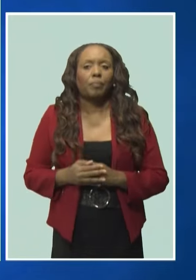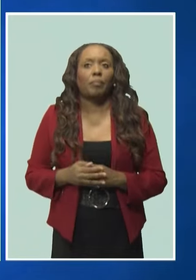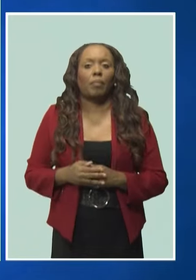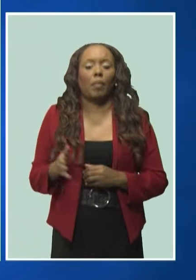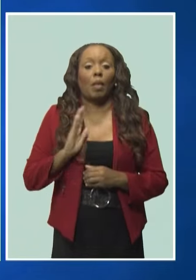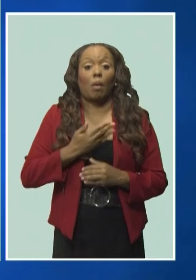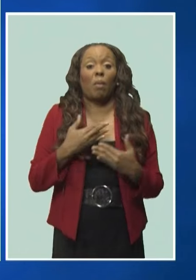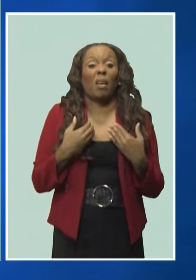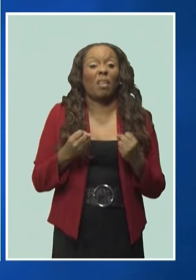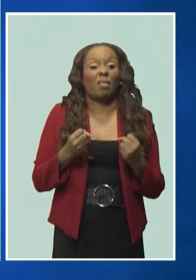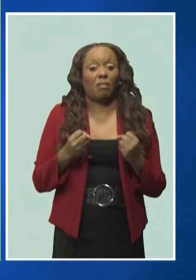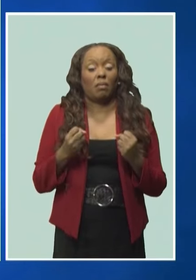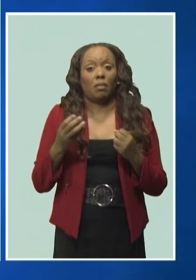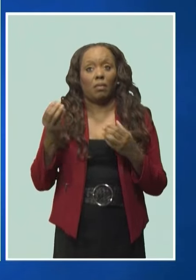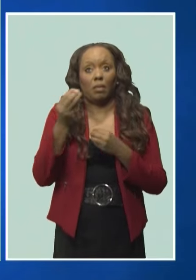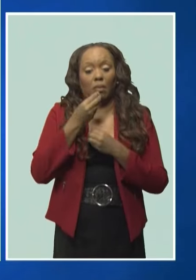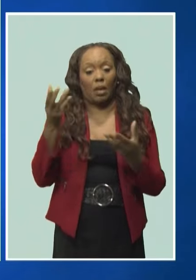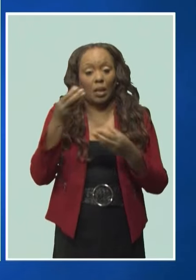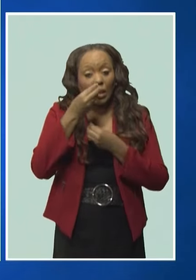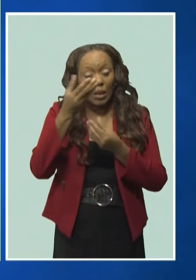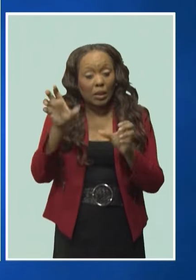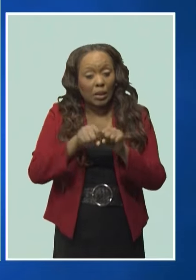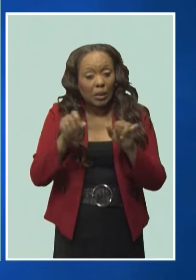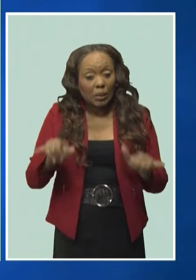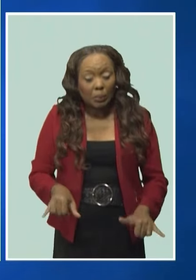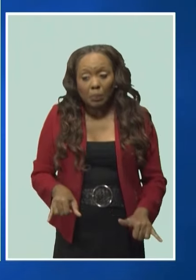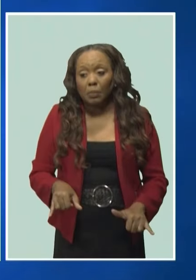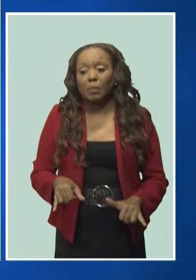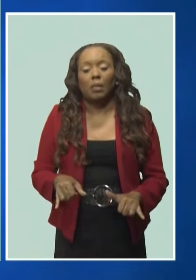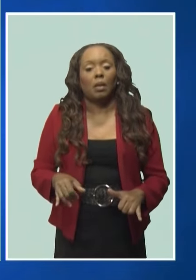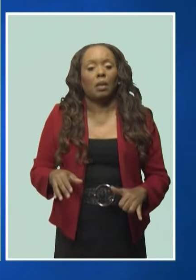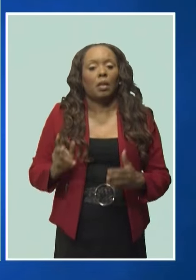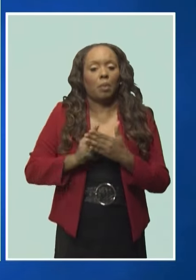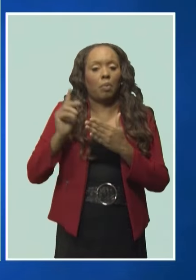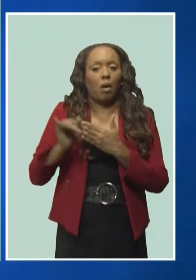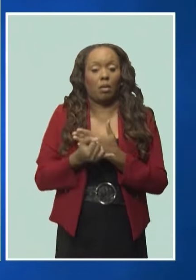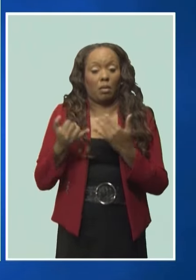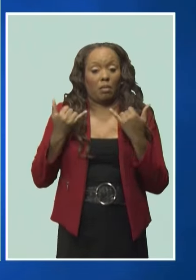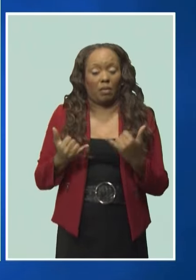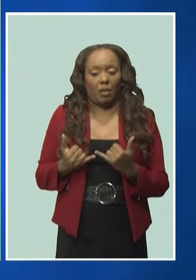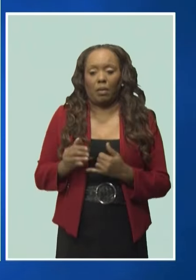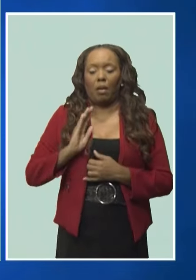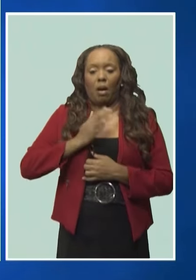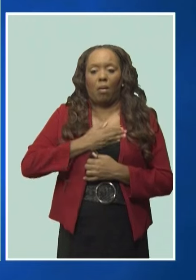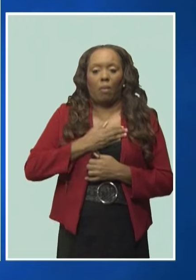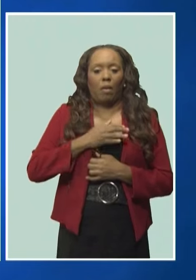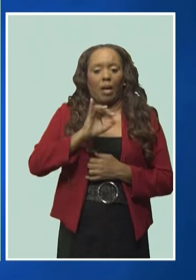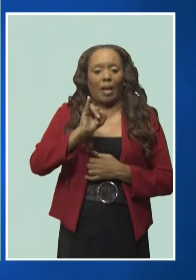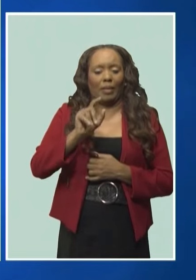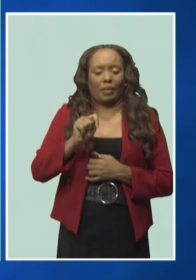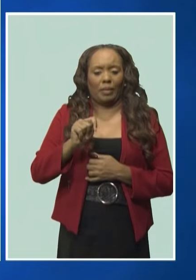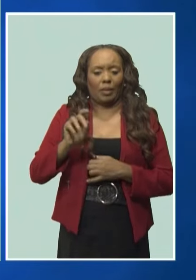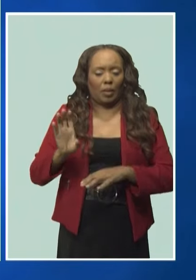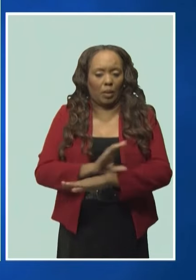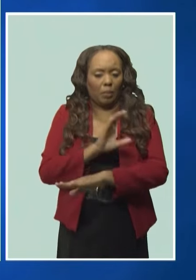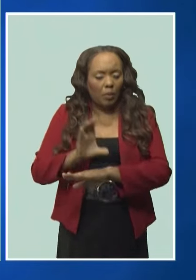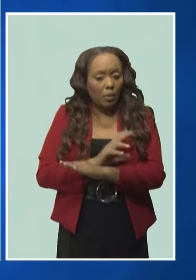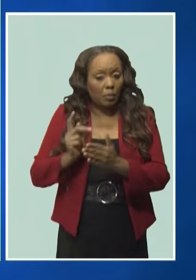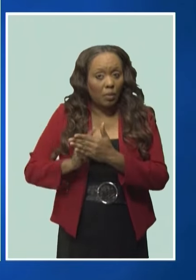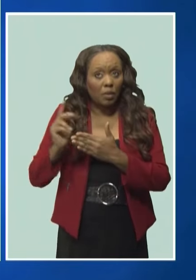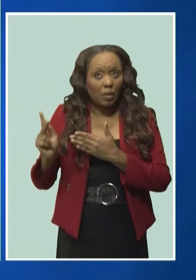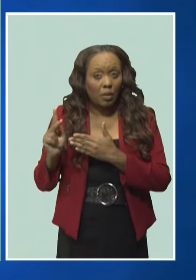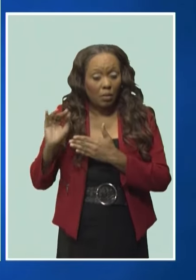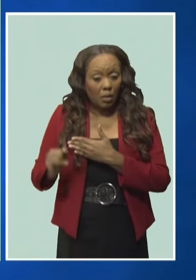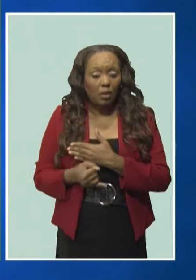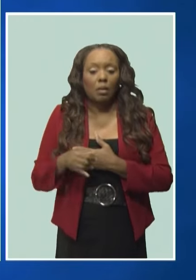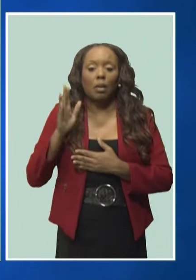digitalisation process that we are undertaking right now of the QEH IT project, which as I said before is a 30